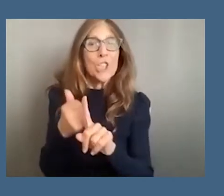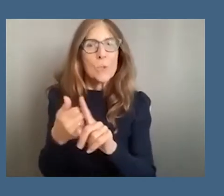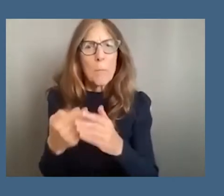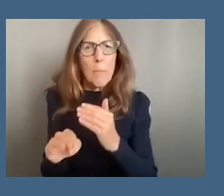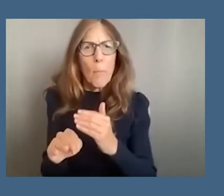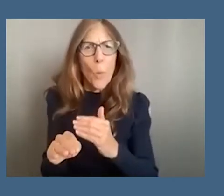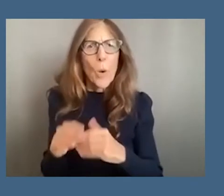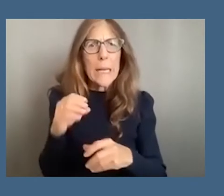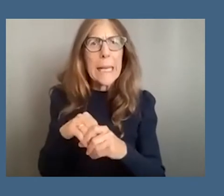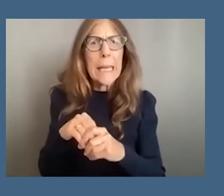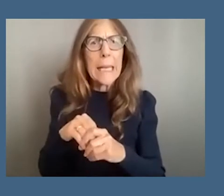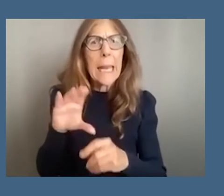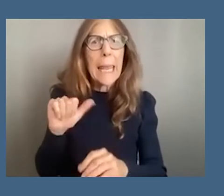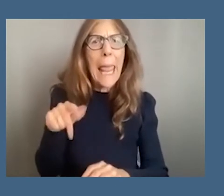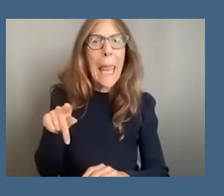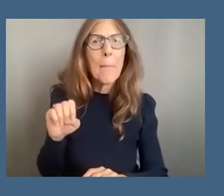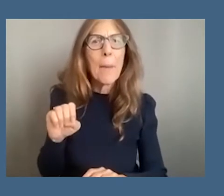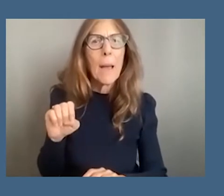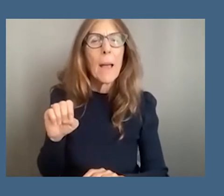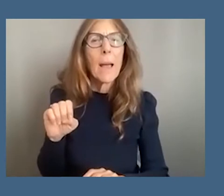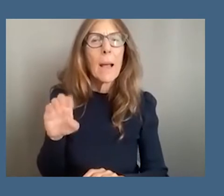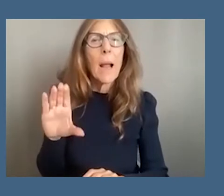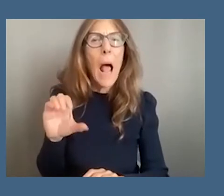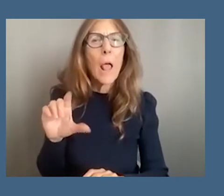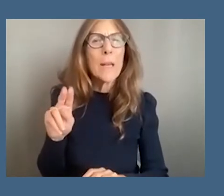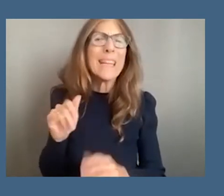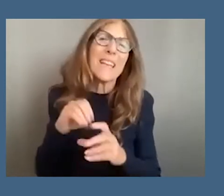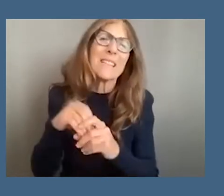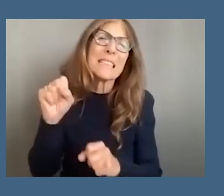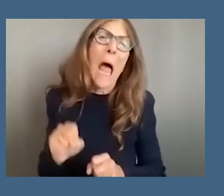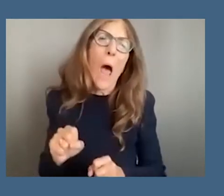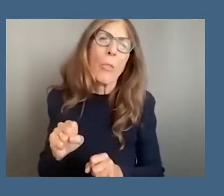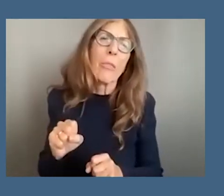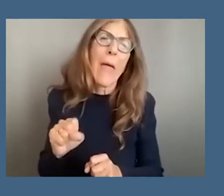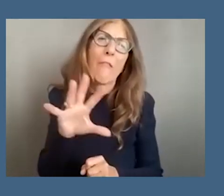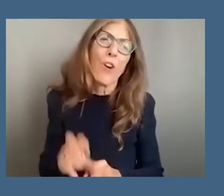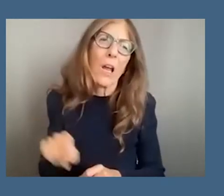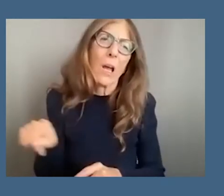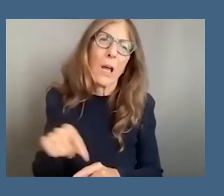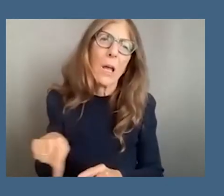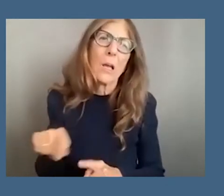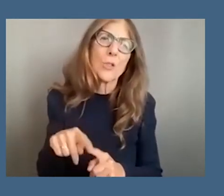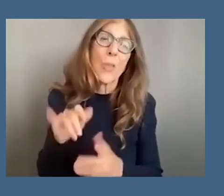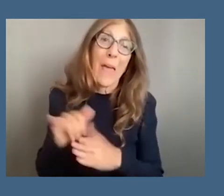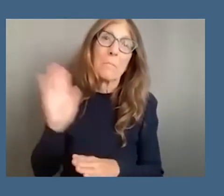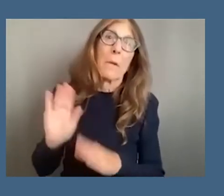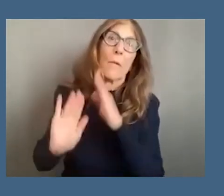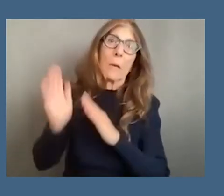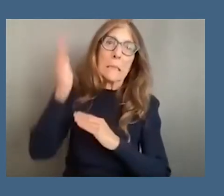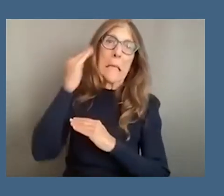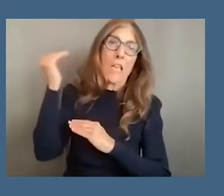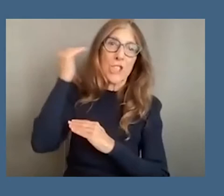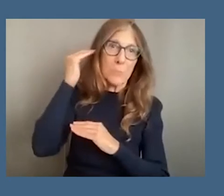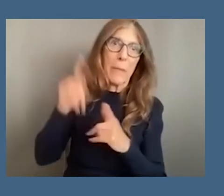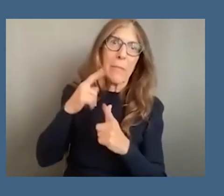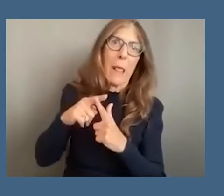uh the cape colony of south africa uh so uh originally this was a dutch colony that the british take over